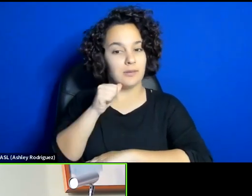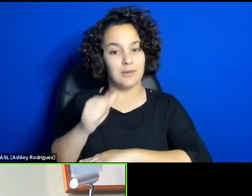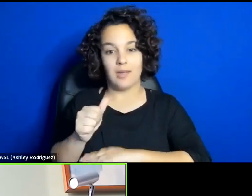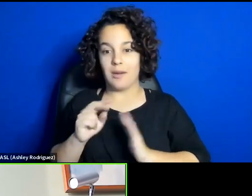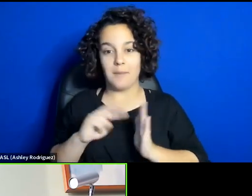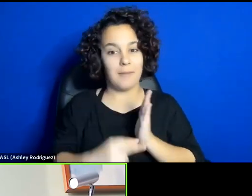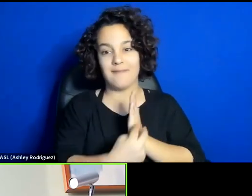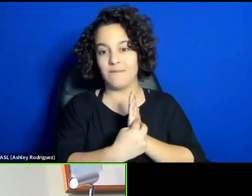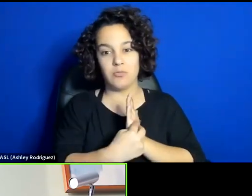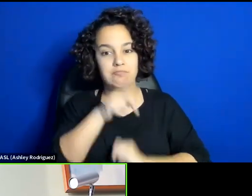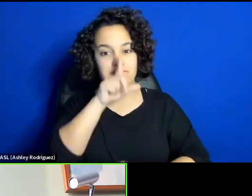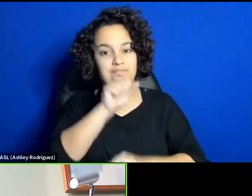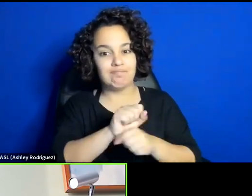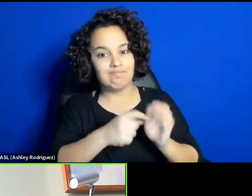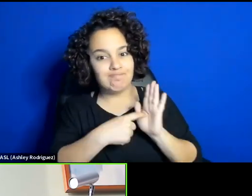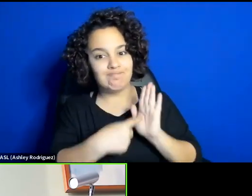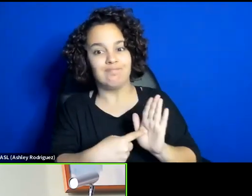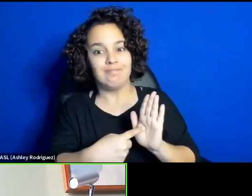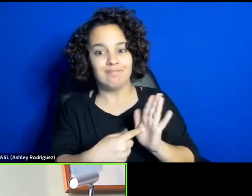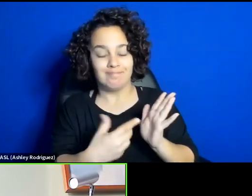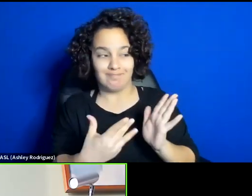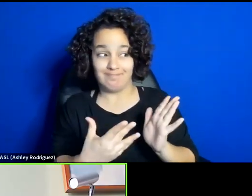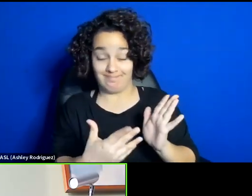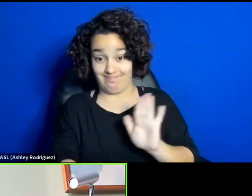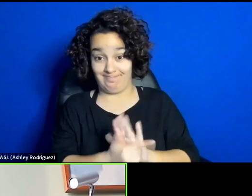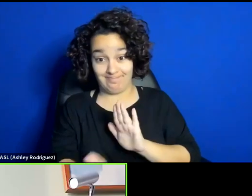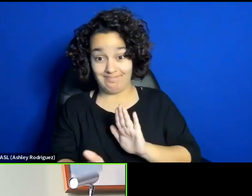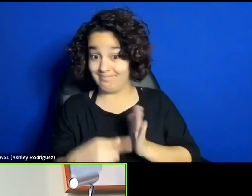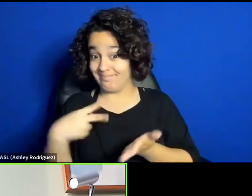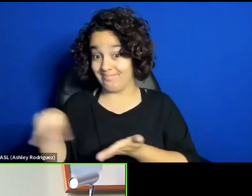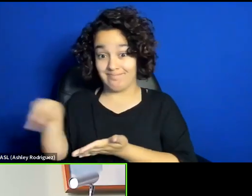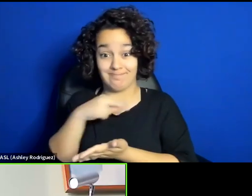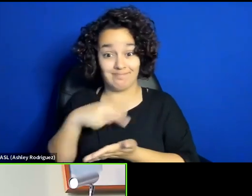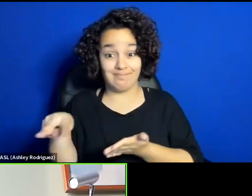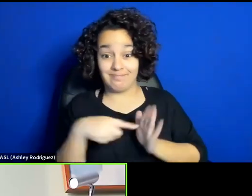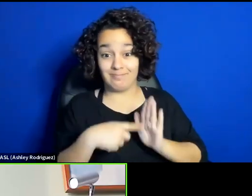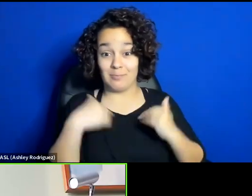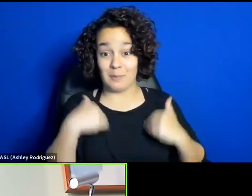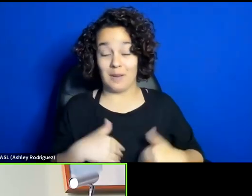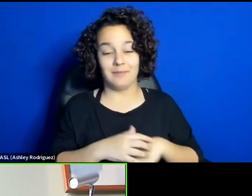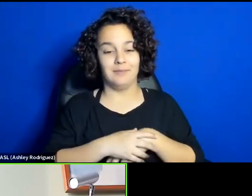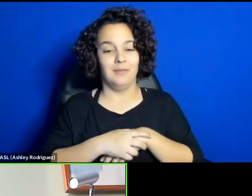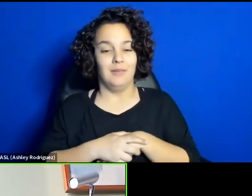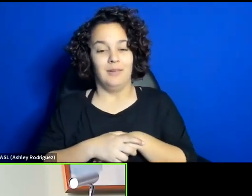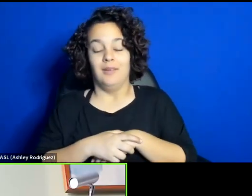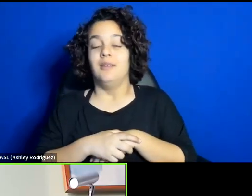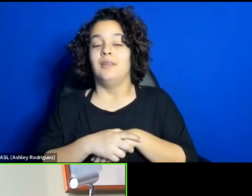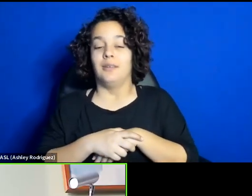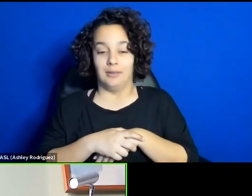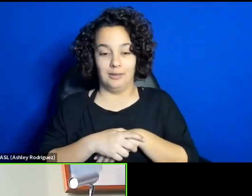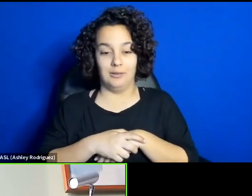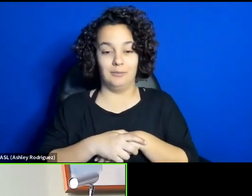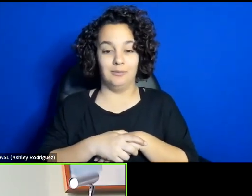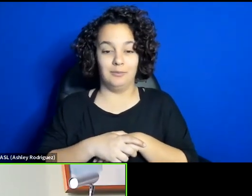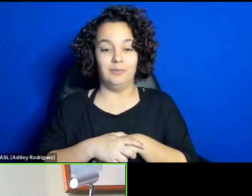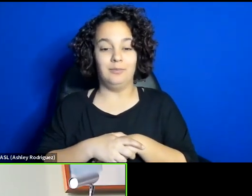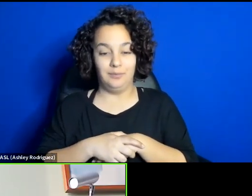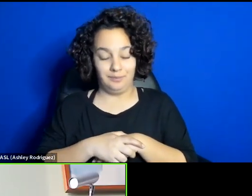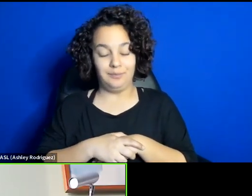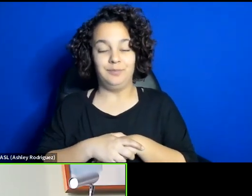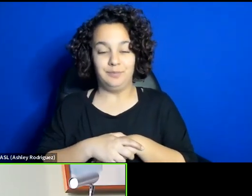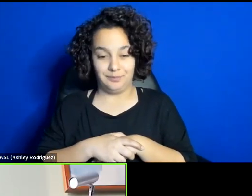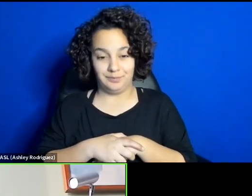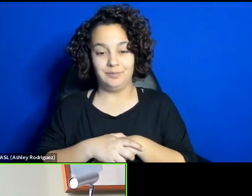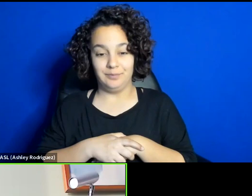anything. She is dancing on stage or Hamidpour Azari and his friends being in a park taking off their